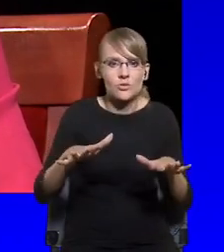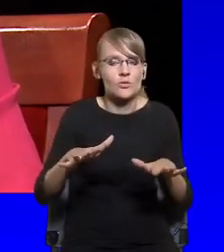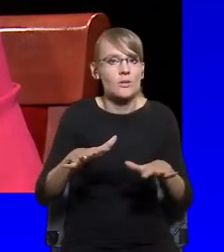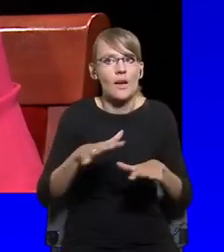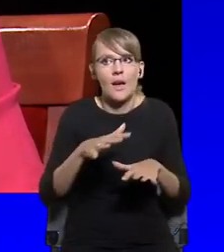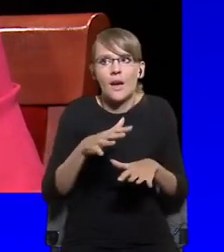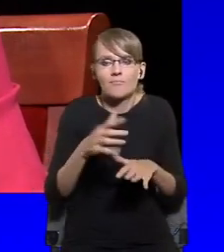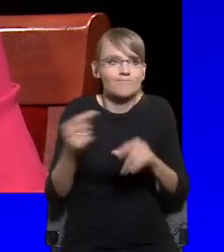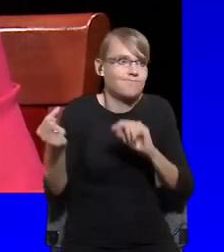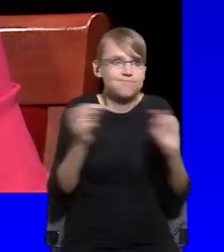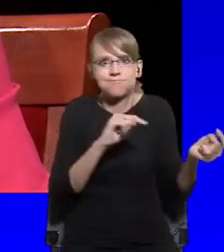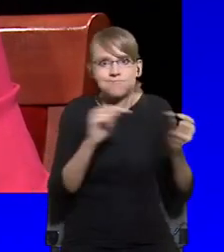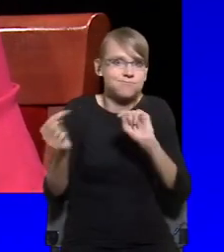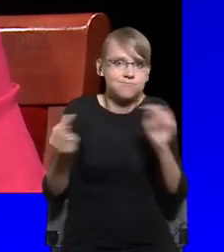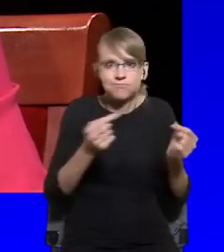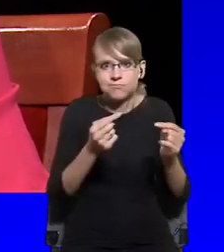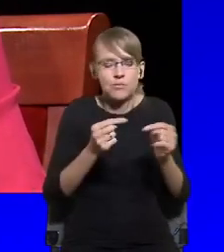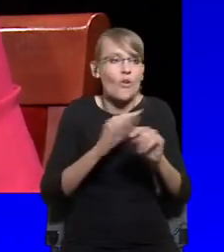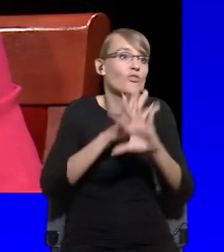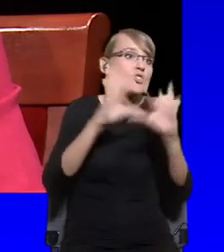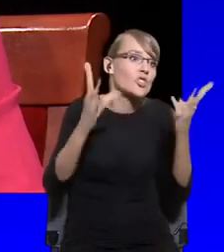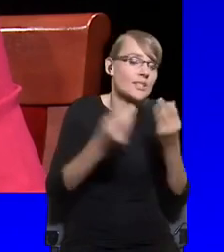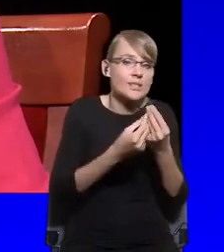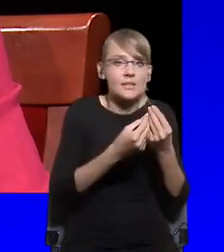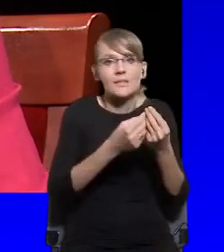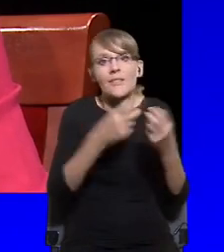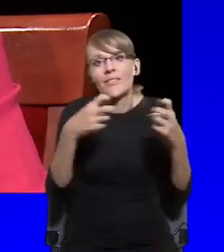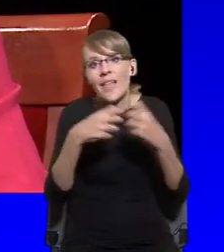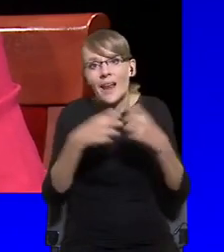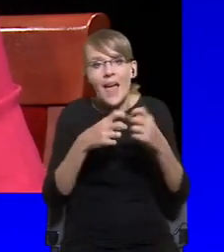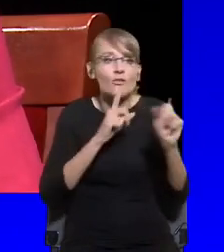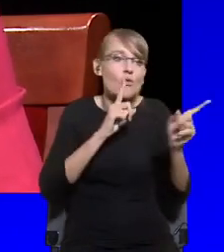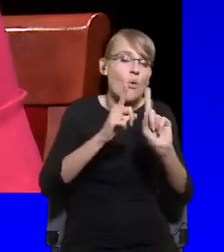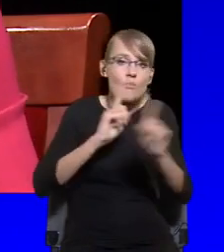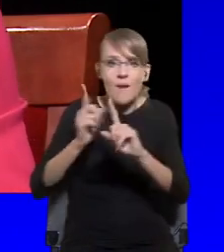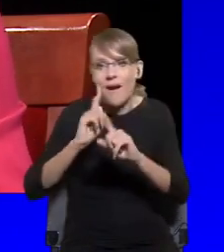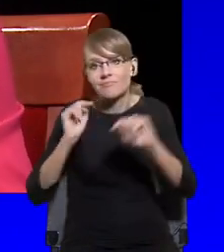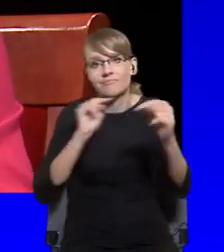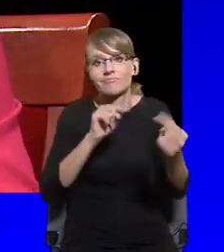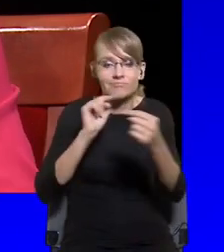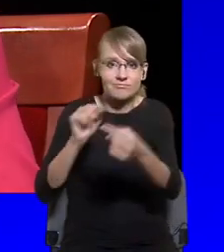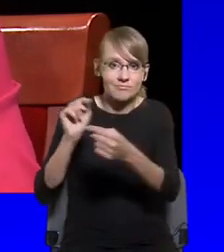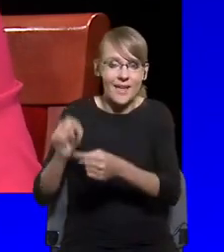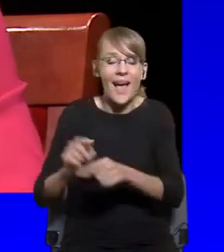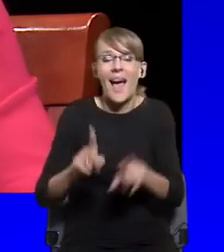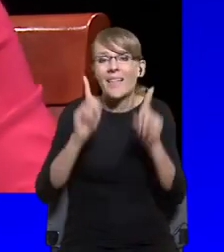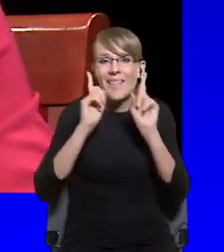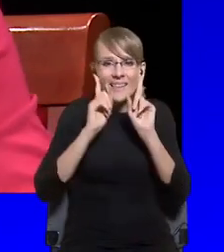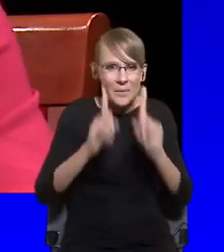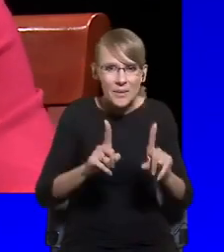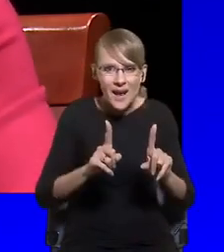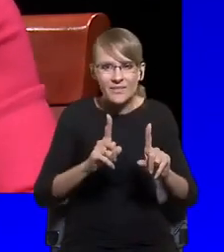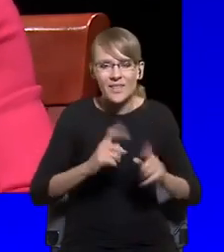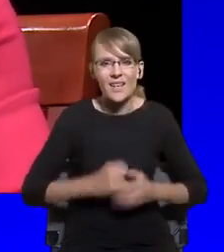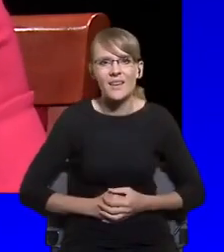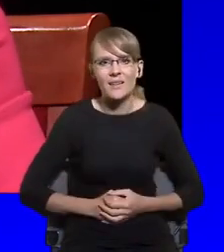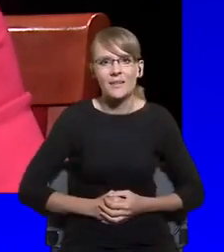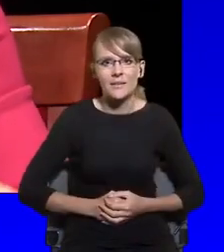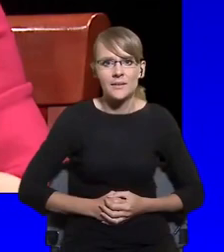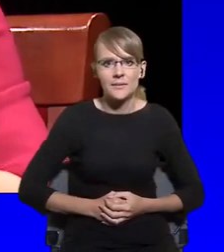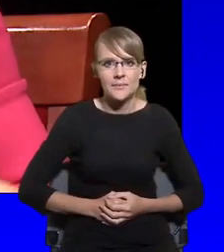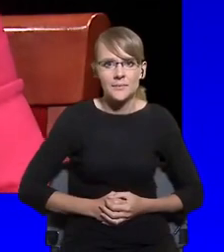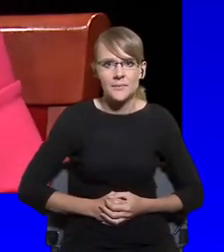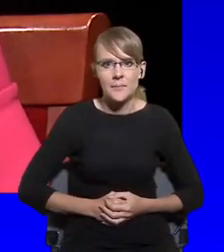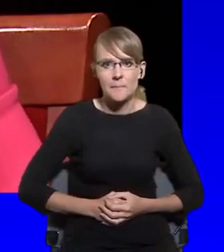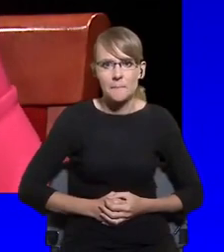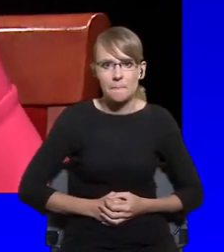the liberals, um, remains the same. Issues-based, uh, agenda, of course. Putting,